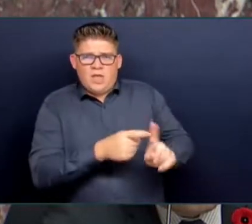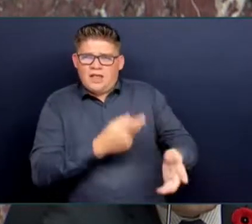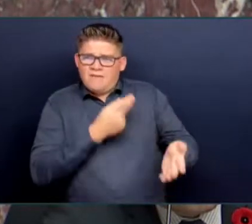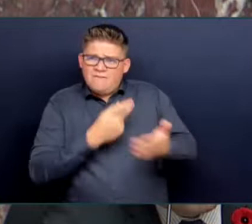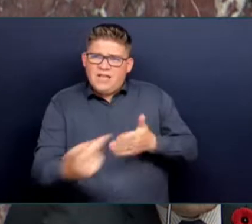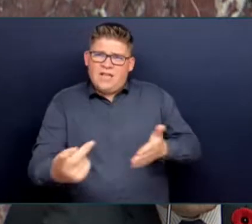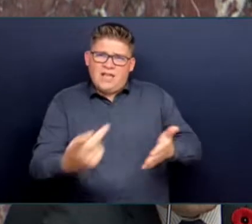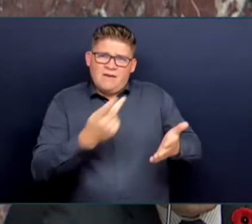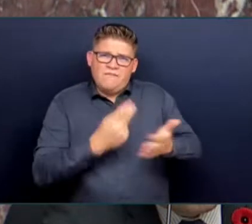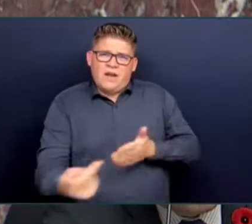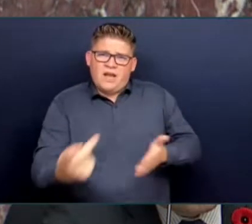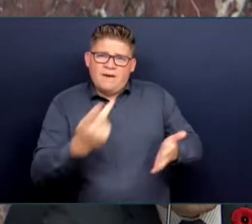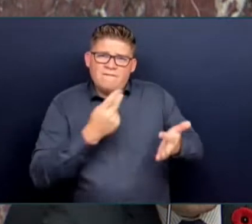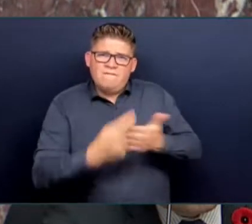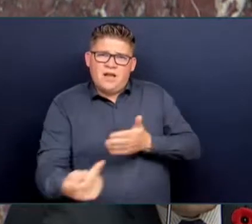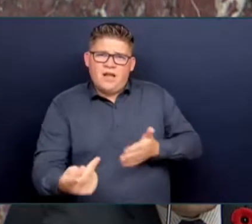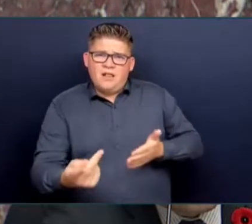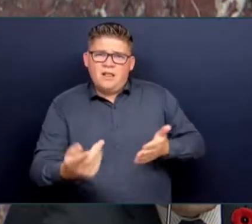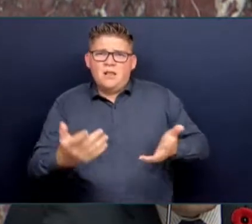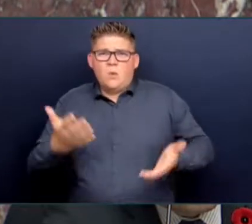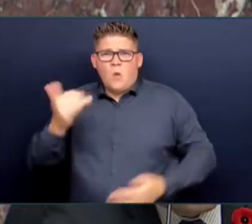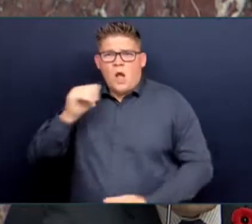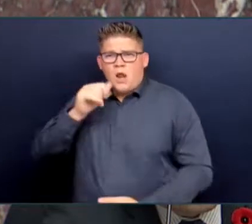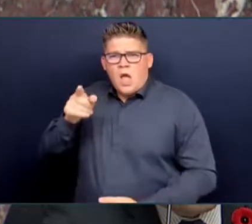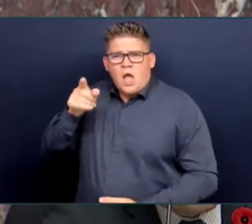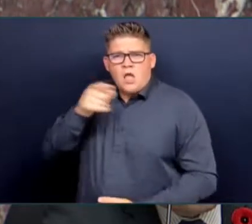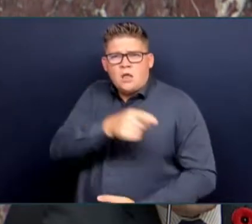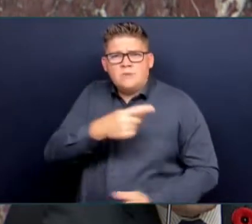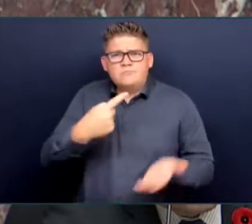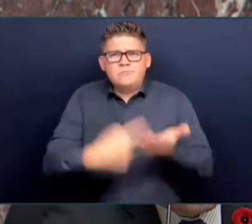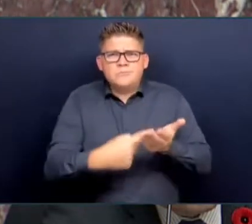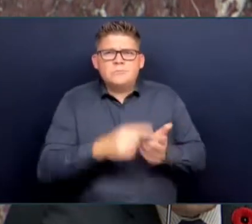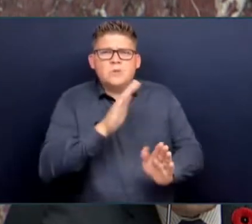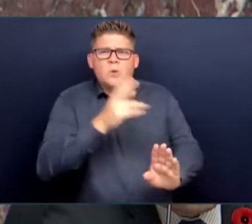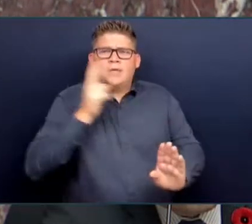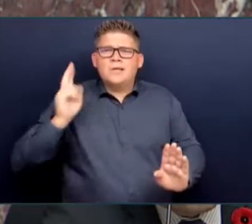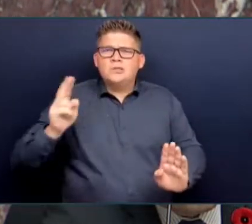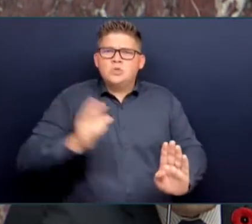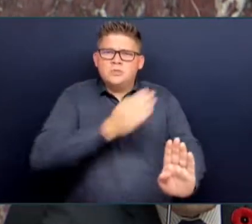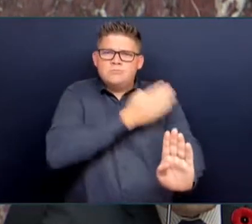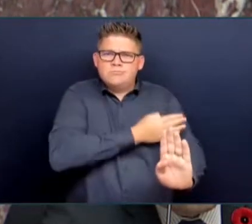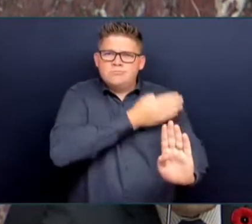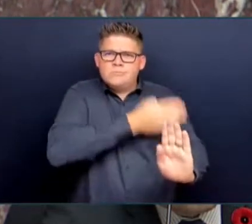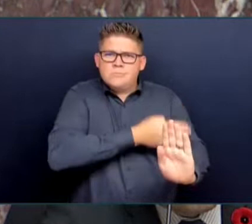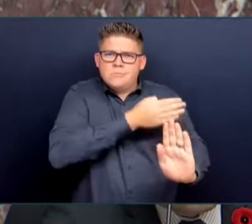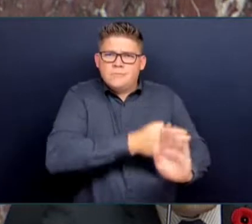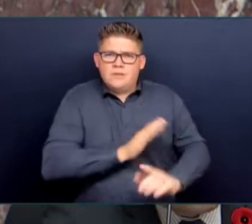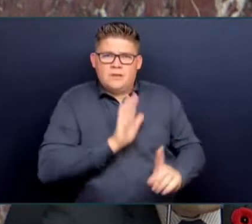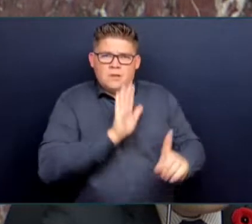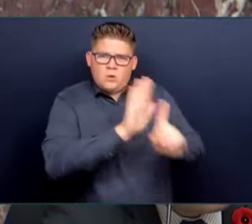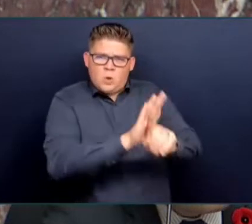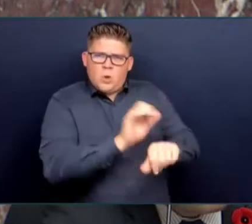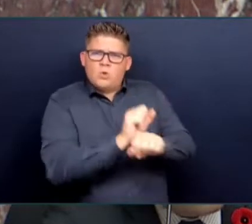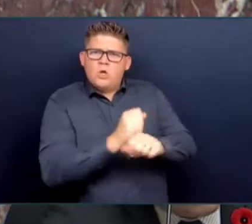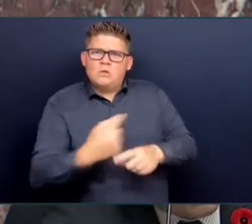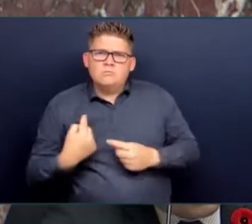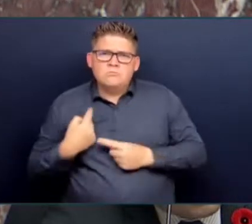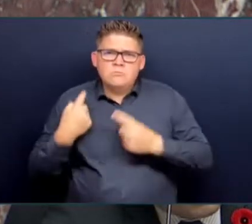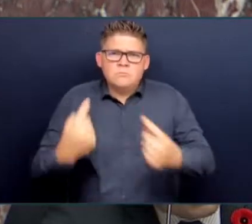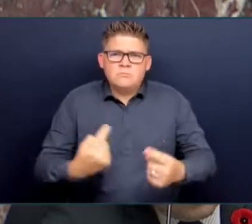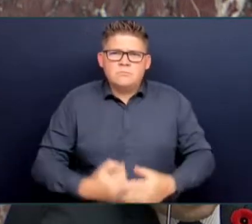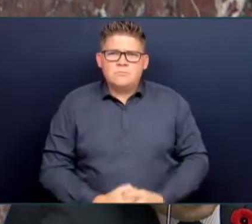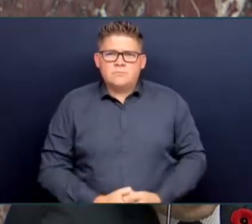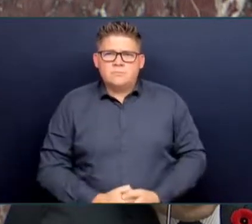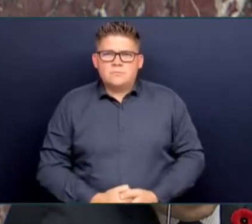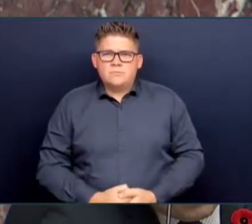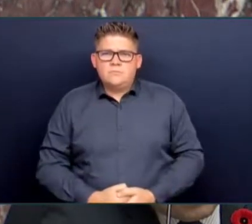about his record when it comes to the job that he's done. His MOU, with only the Wet'suwet